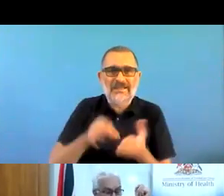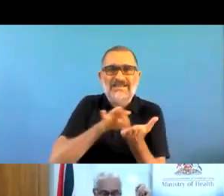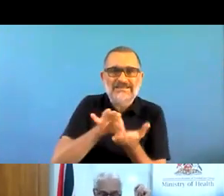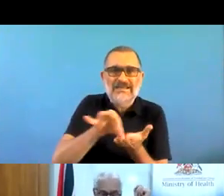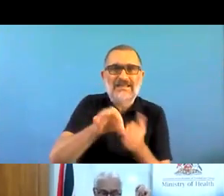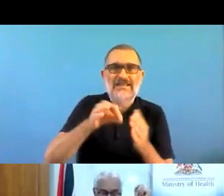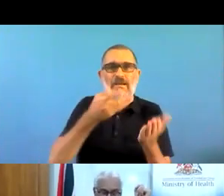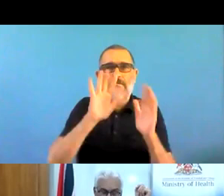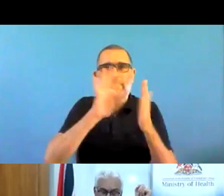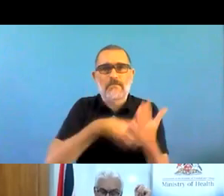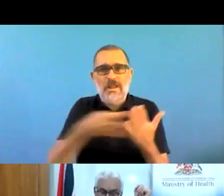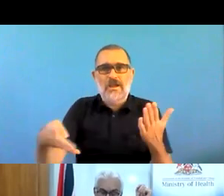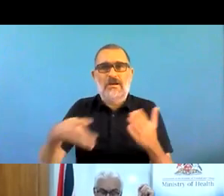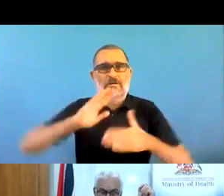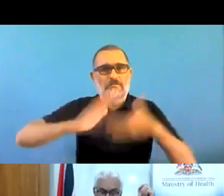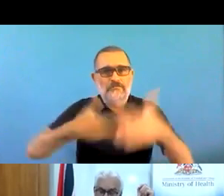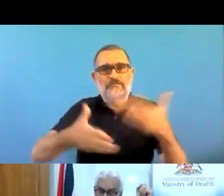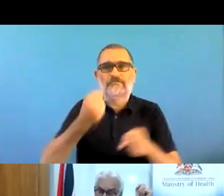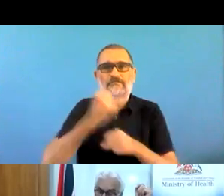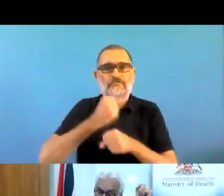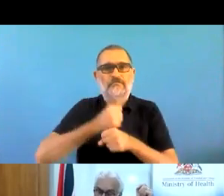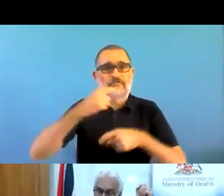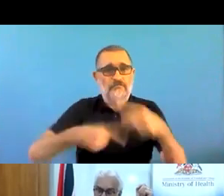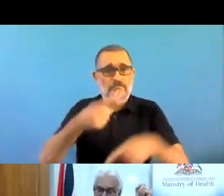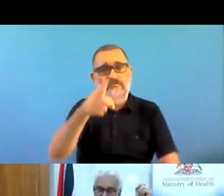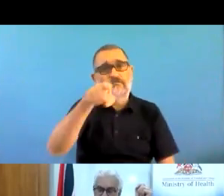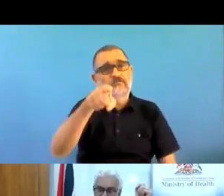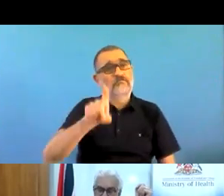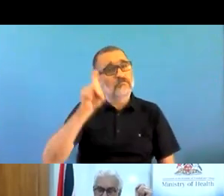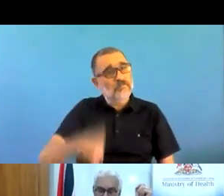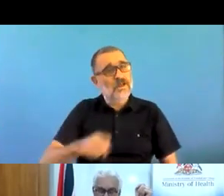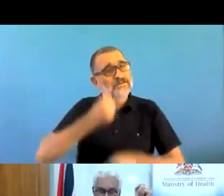principles of management, coordination, communication.